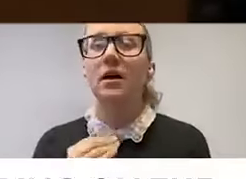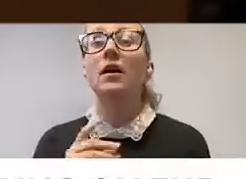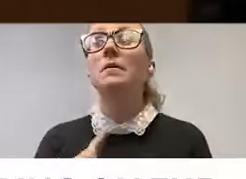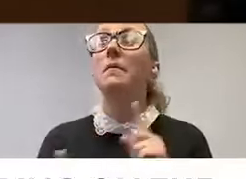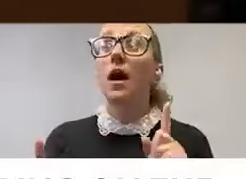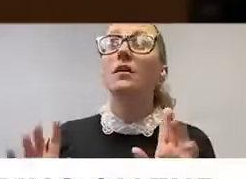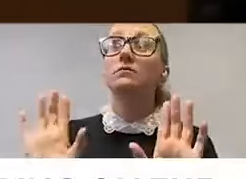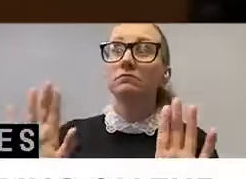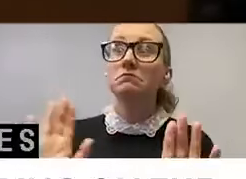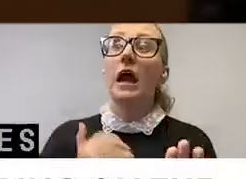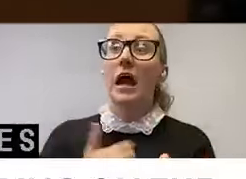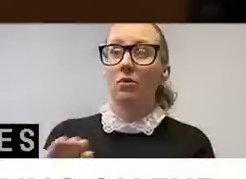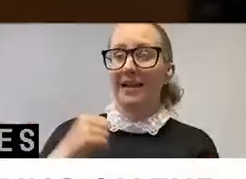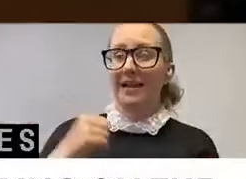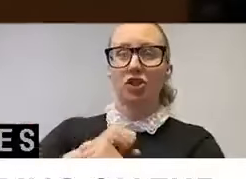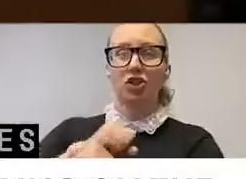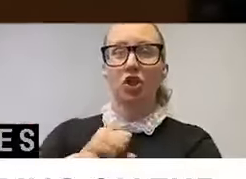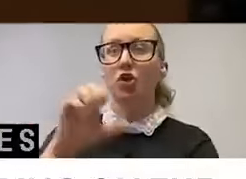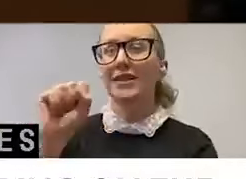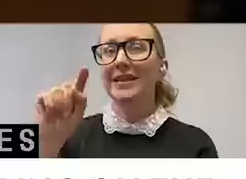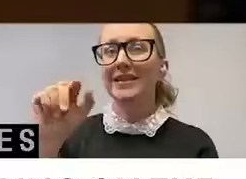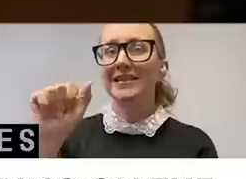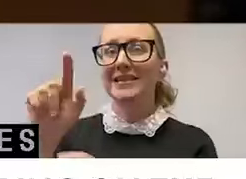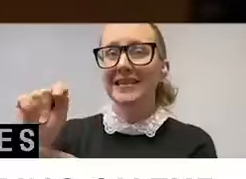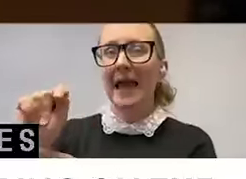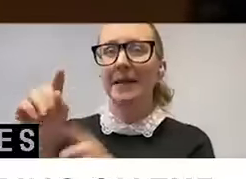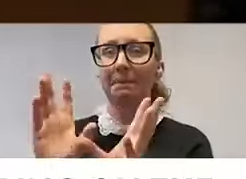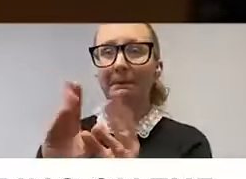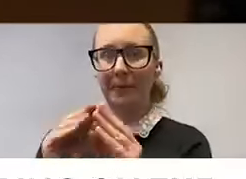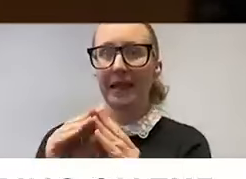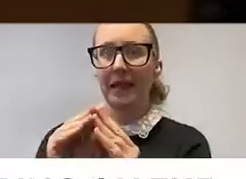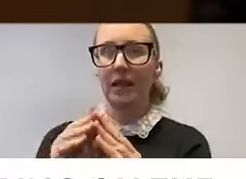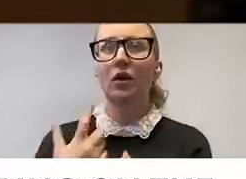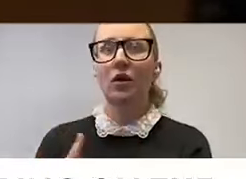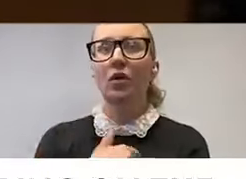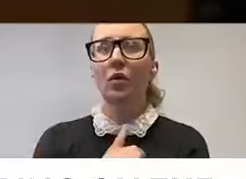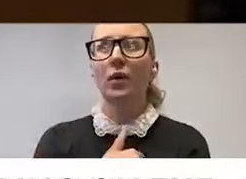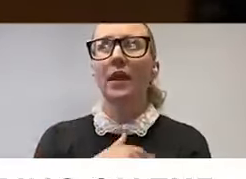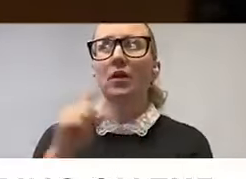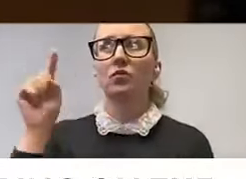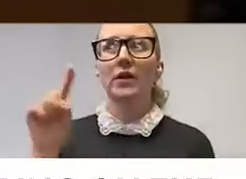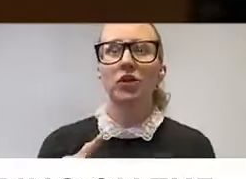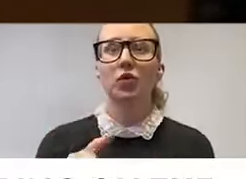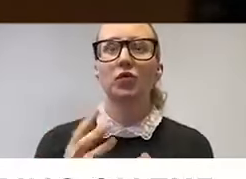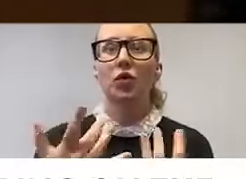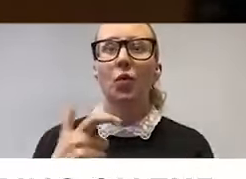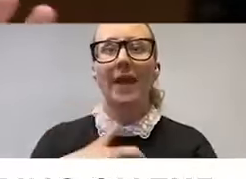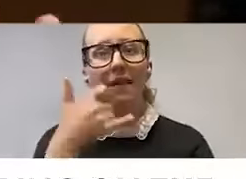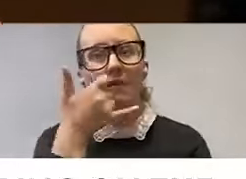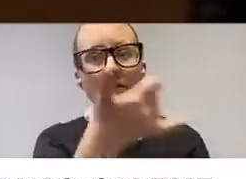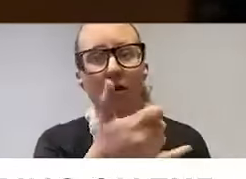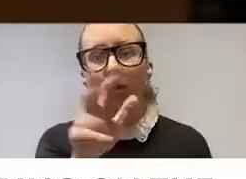security staff meeting, we had reduced the call wait time to 31 minutes.